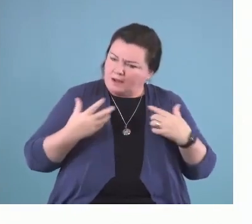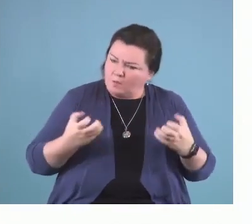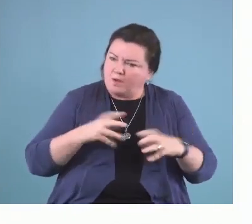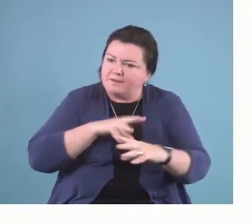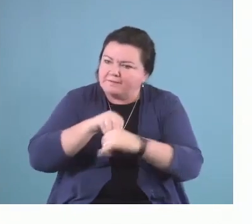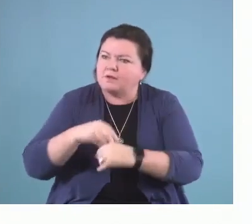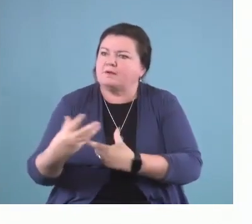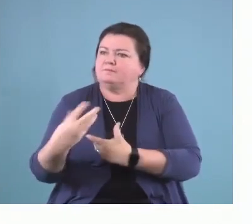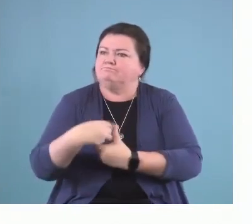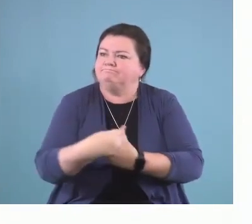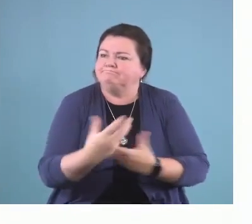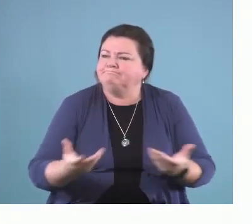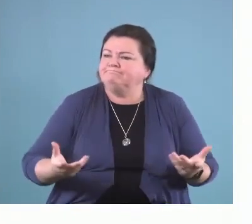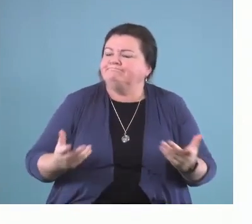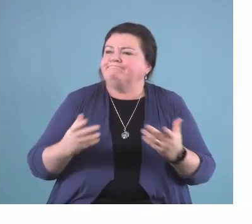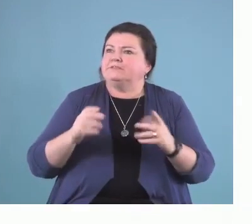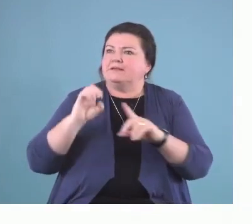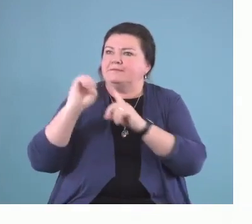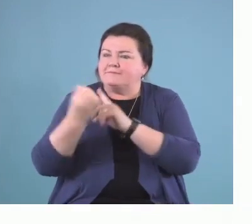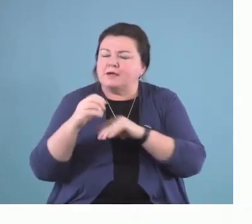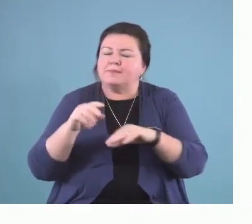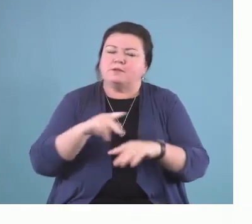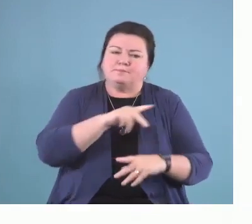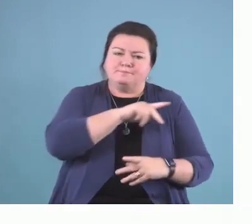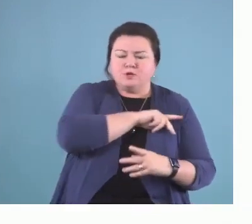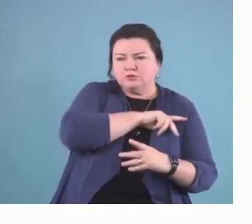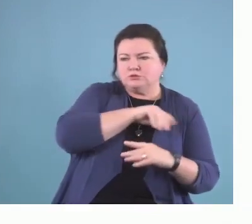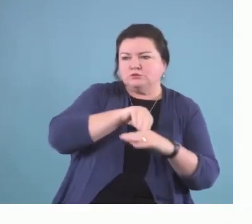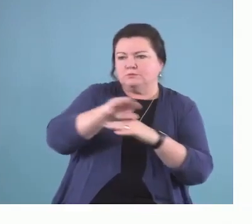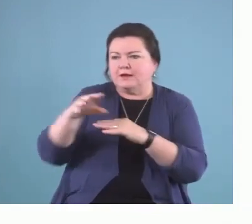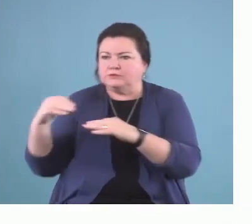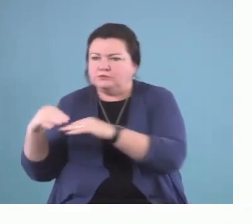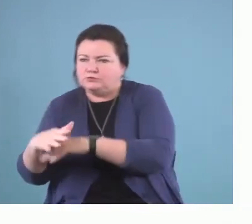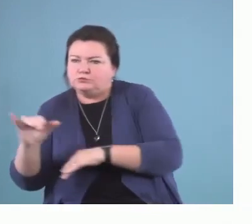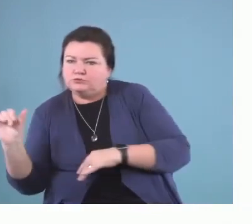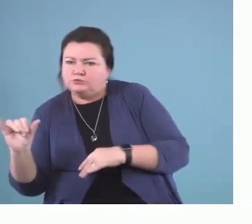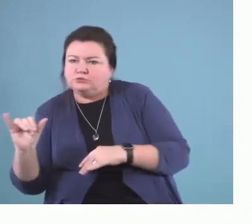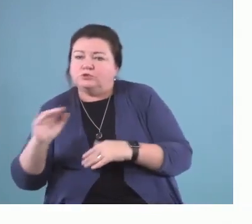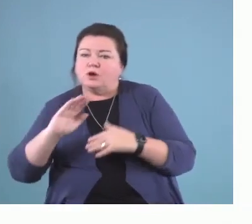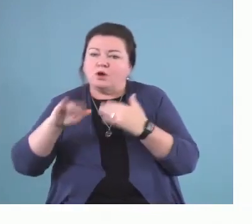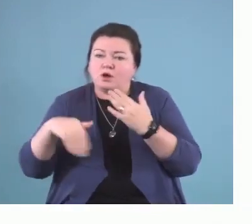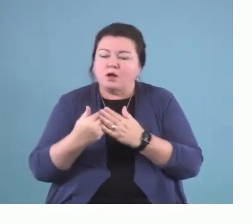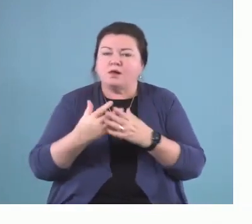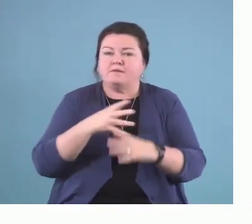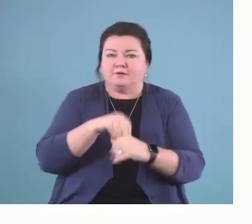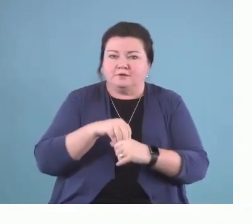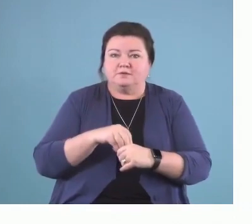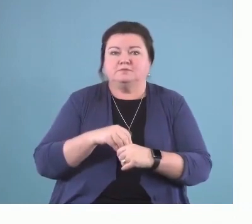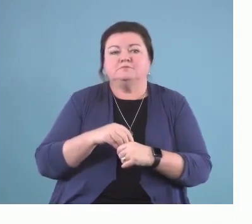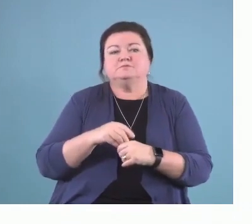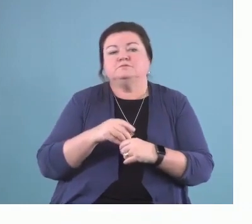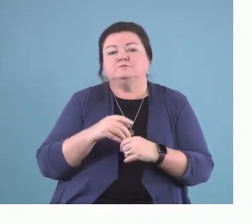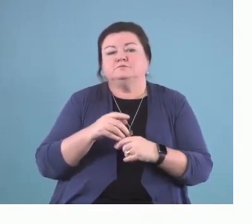in, the environmental and personal factors are all transactional. So, what that means is